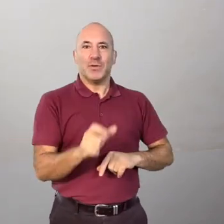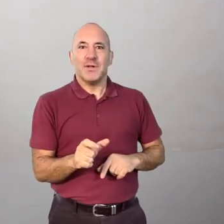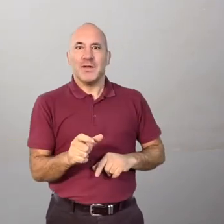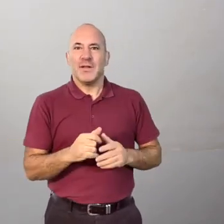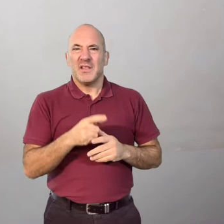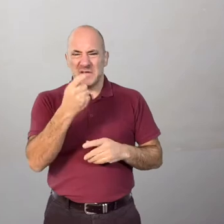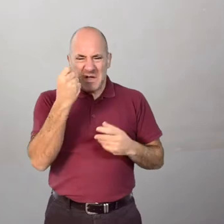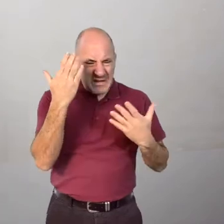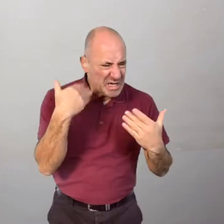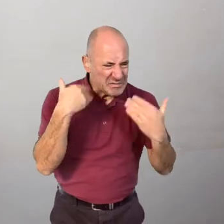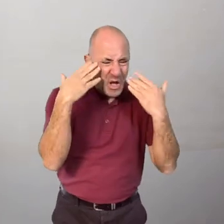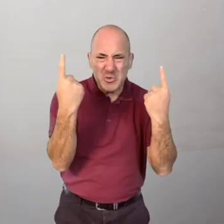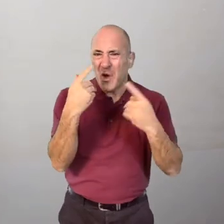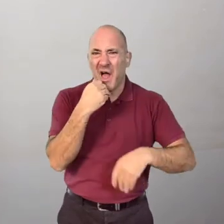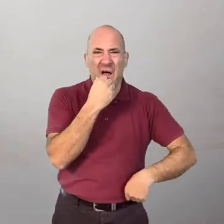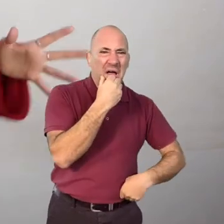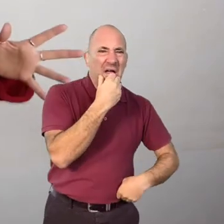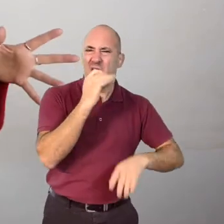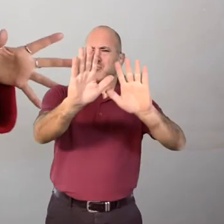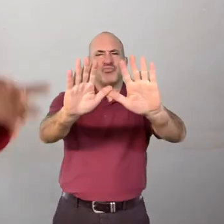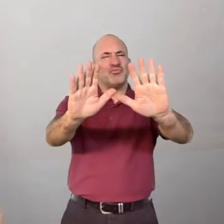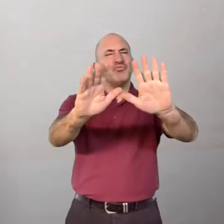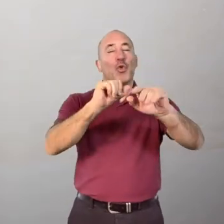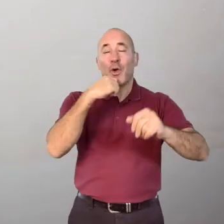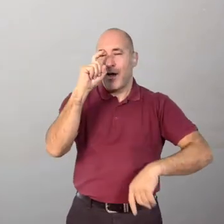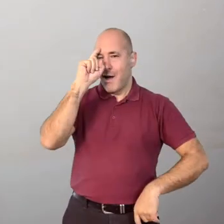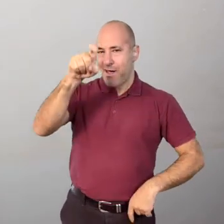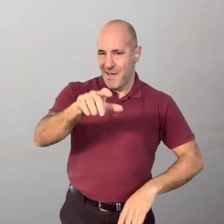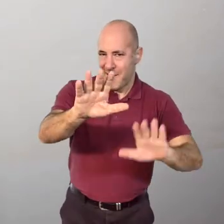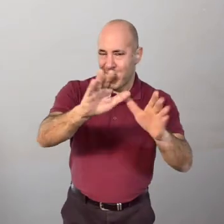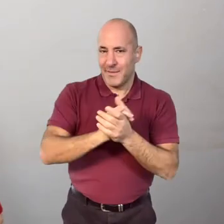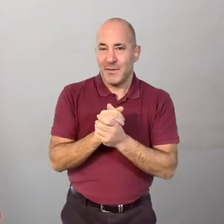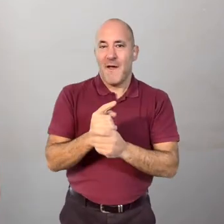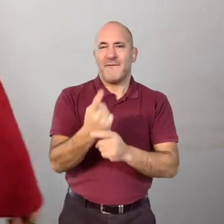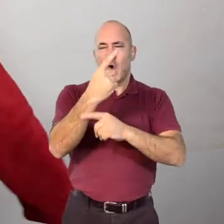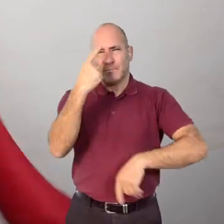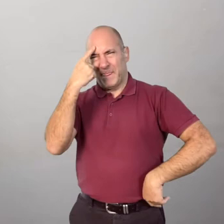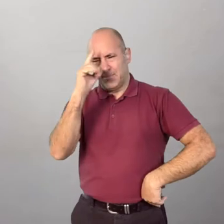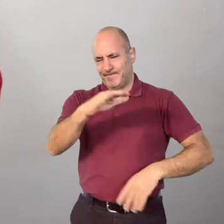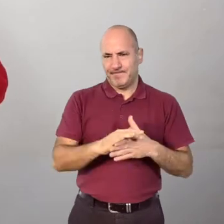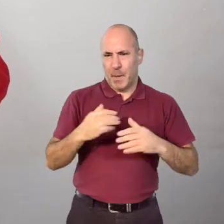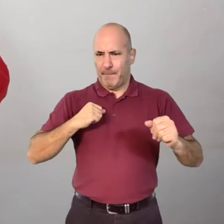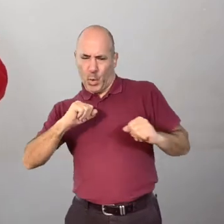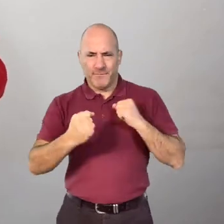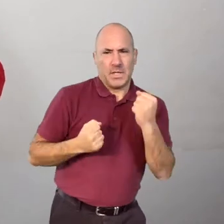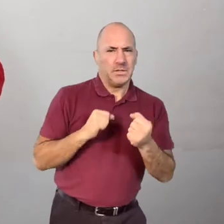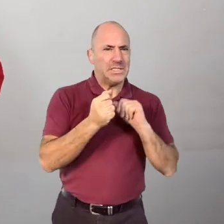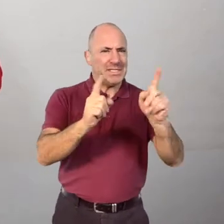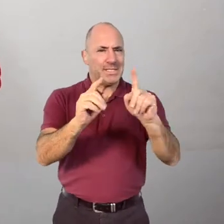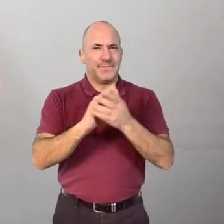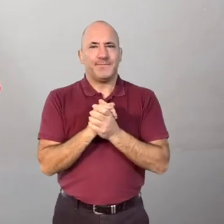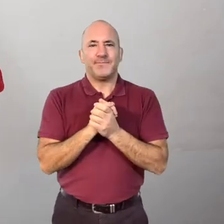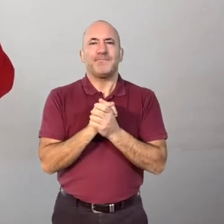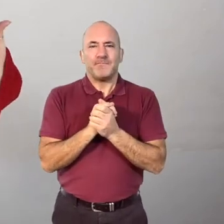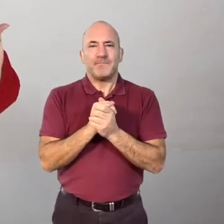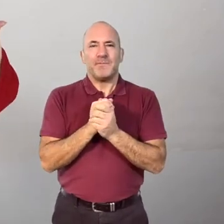our villain and if you don't have an idea don't worry you're about to get one. Okay, so first of all we need to